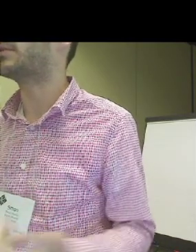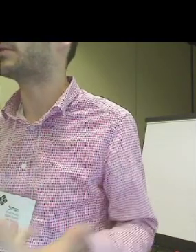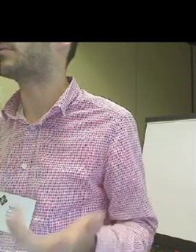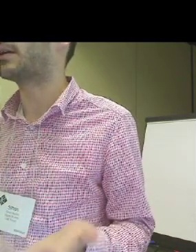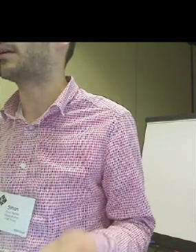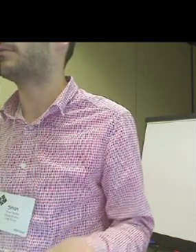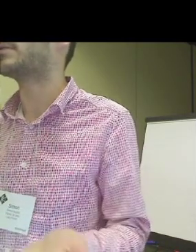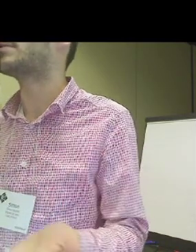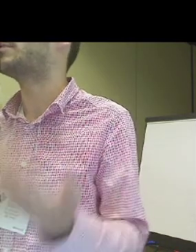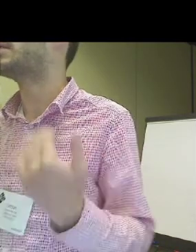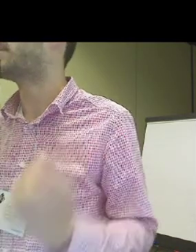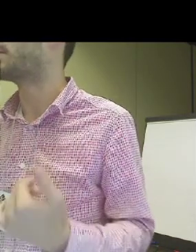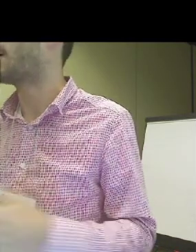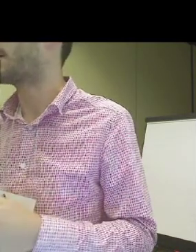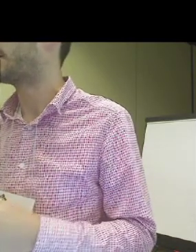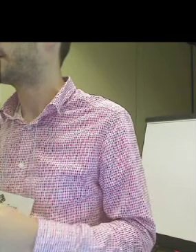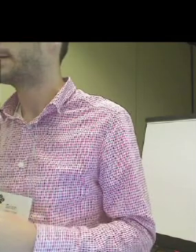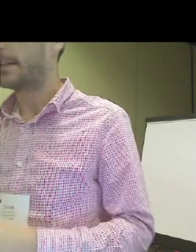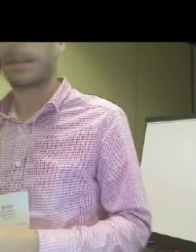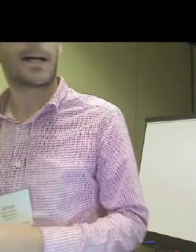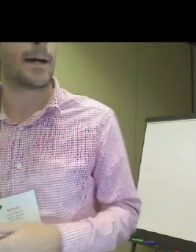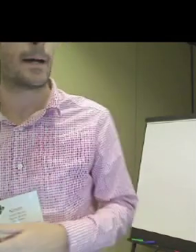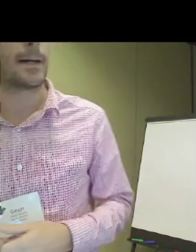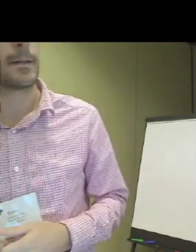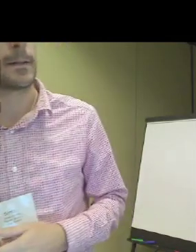deaf community because we can have so many things back.